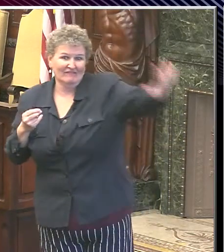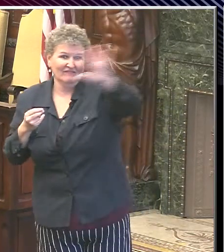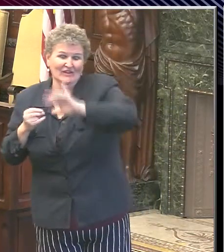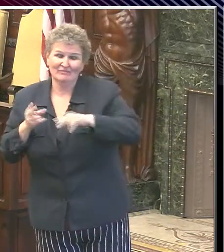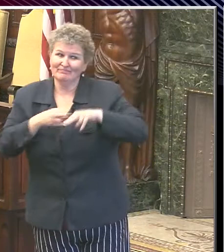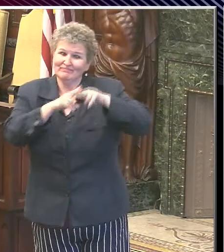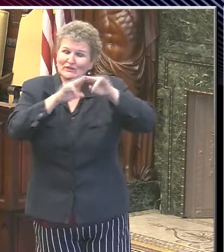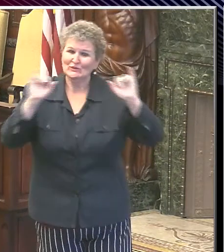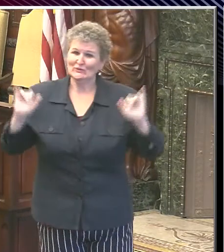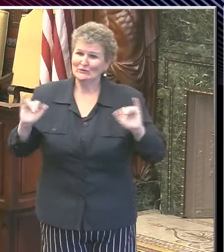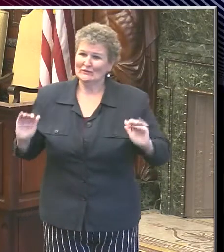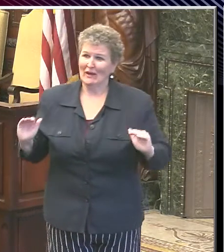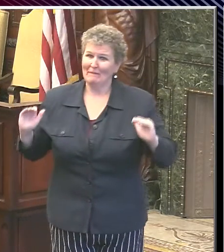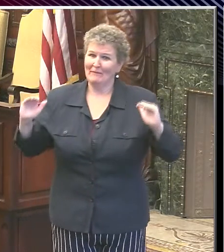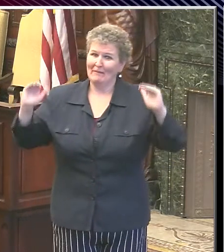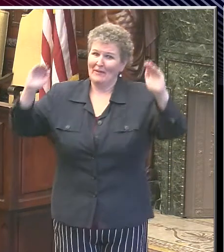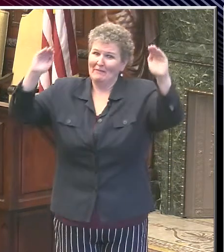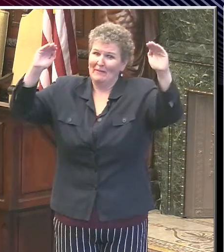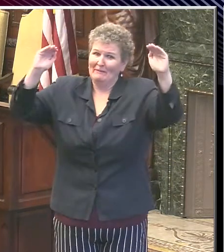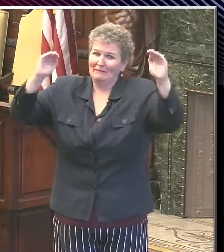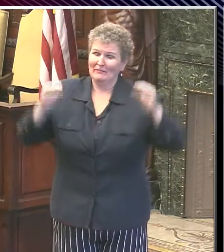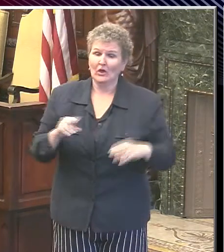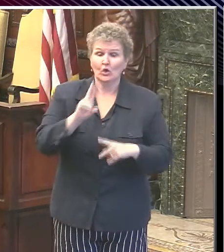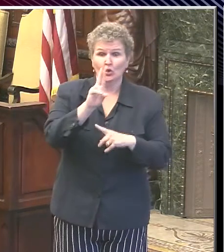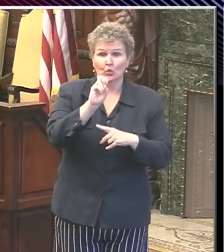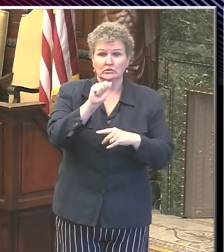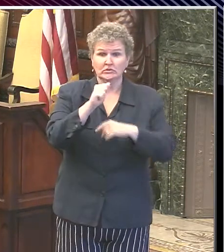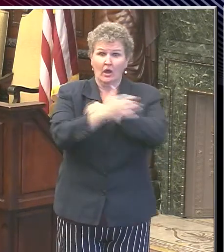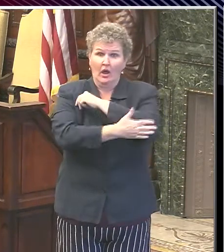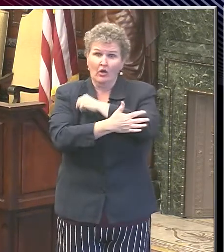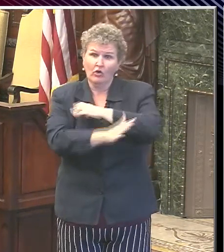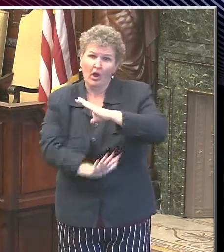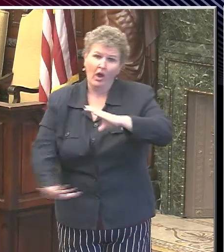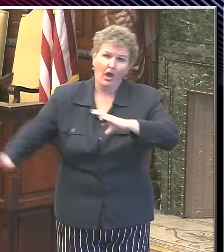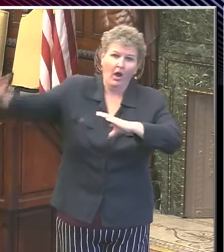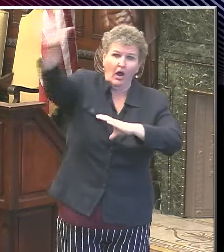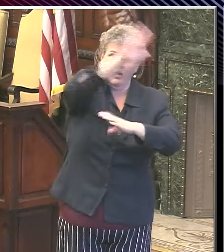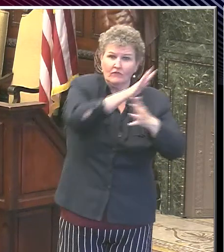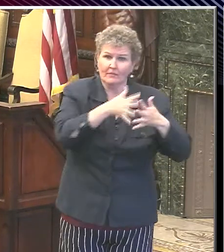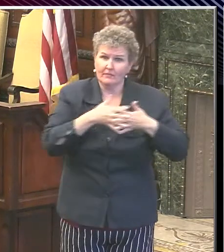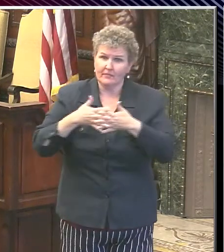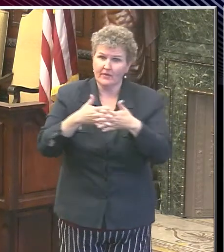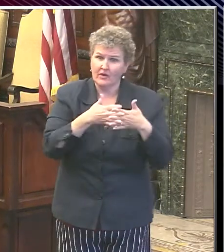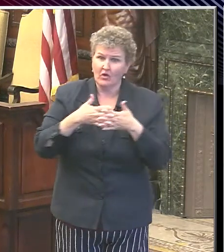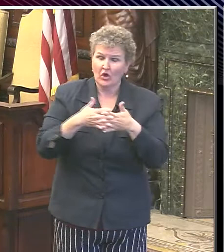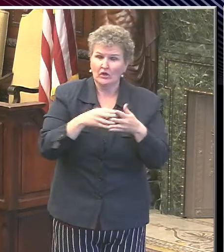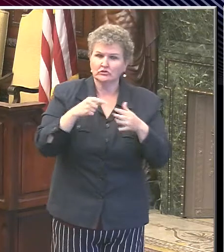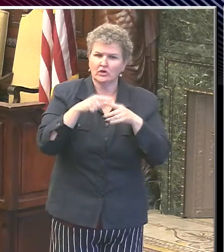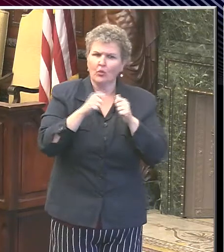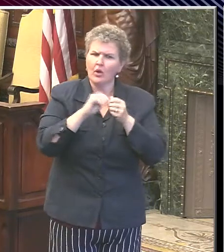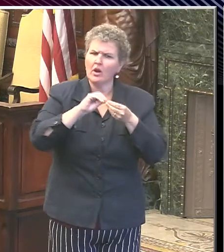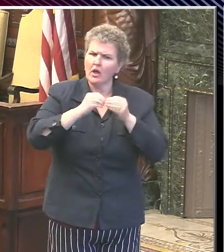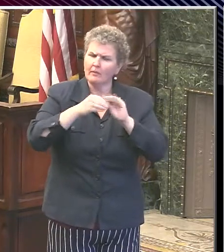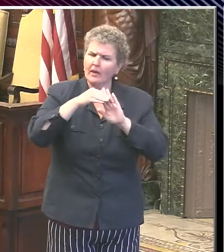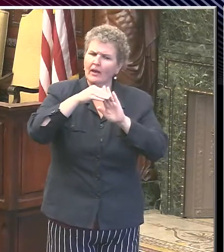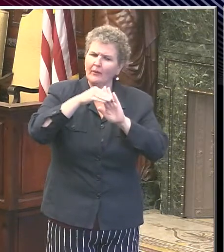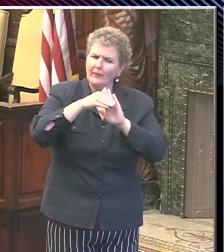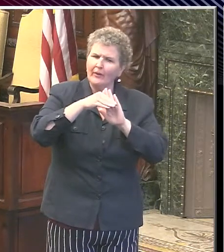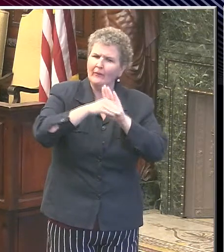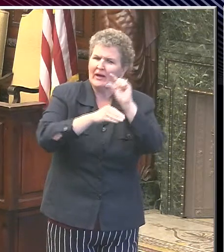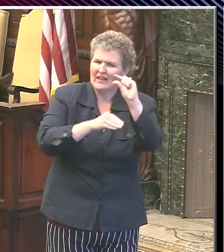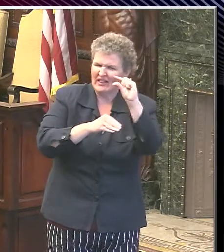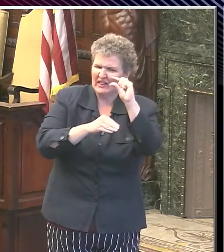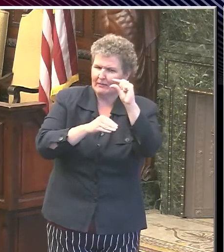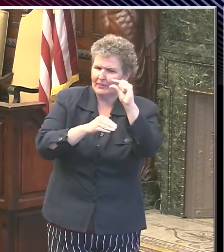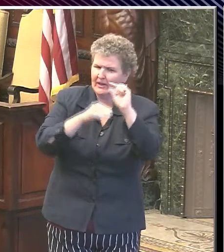Interestingly, in the nation as a whole, in the U.S., the epidemic looks like it might be just starting to decline. Daily case counts in particular